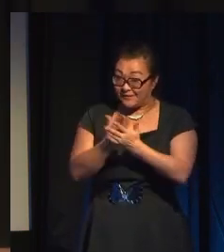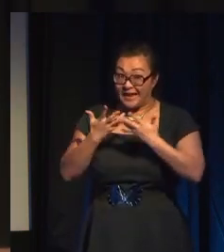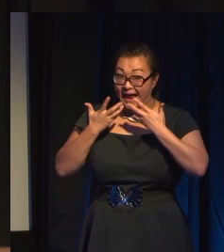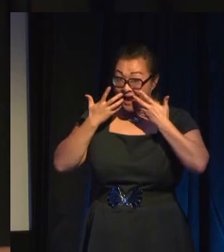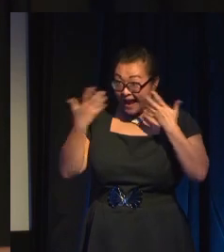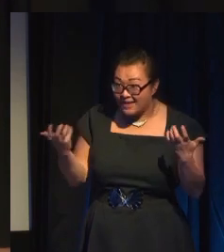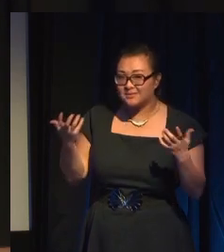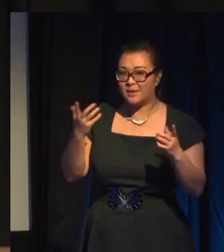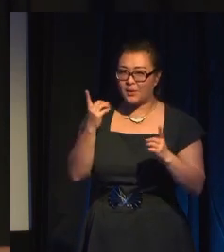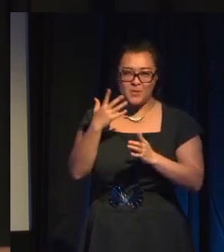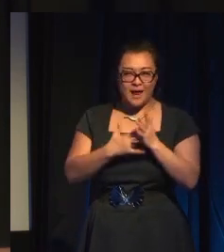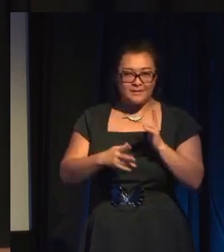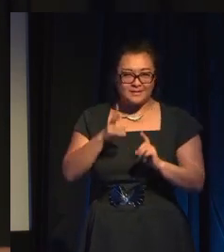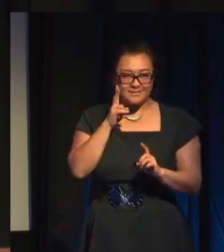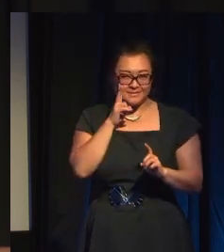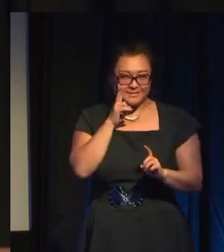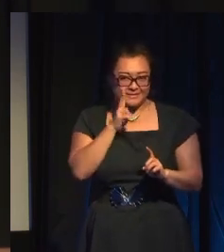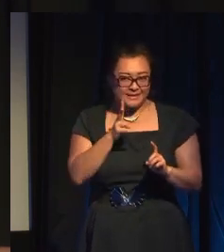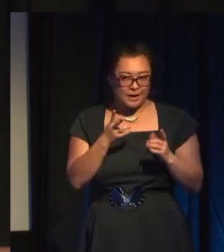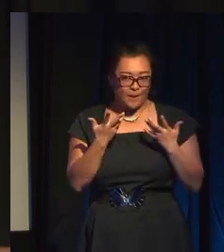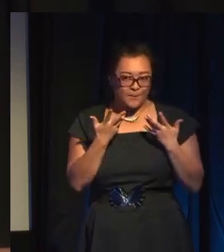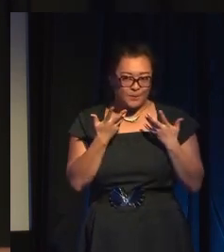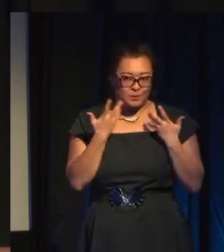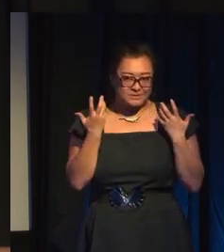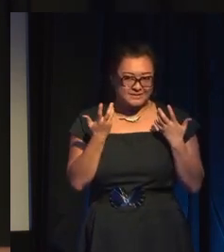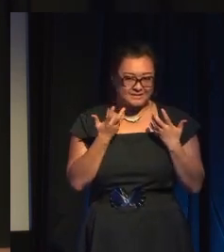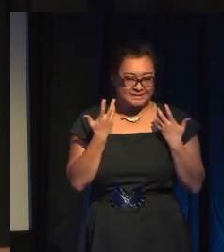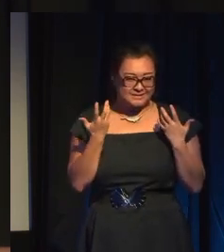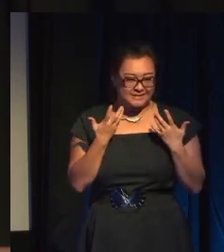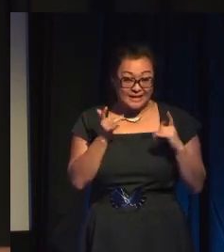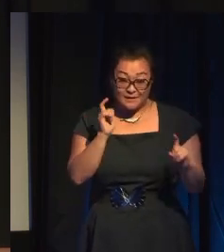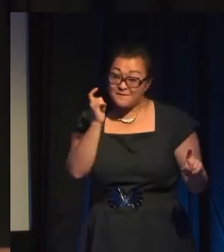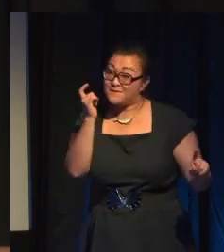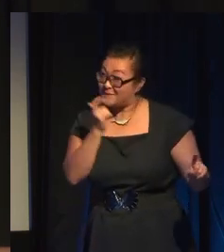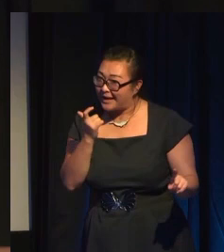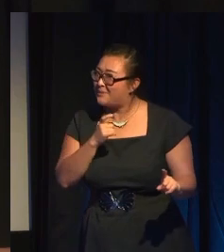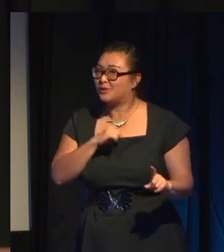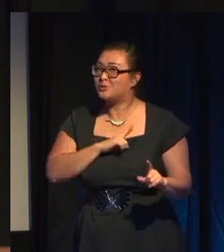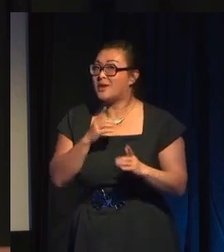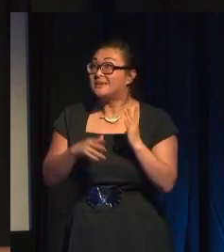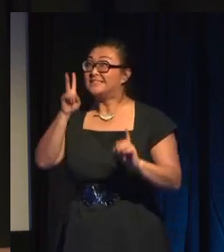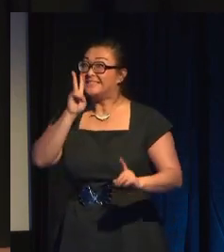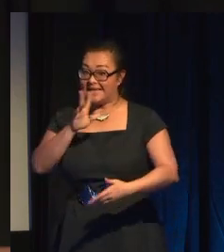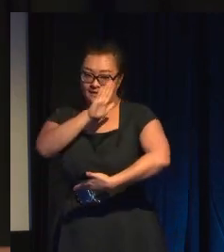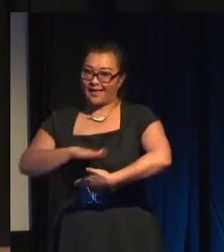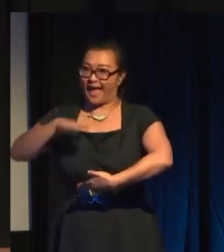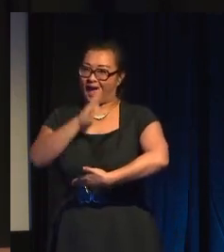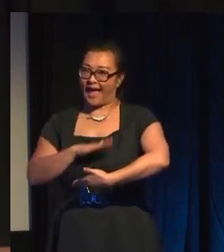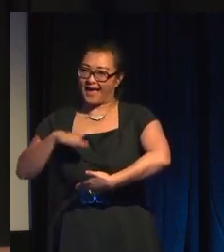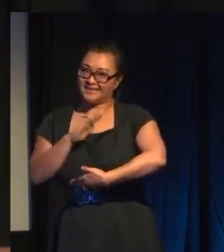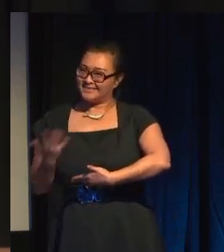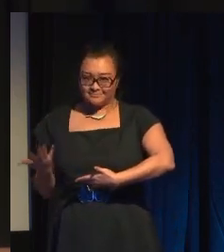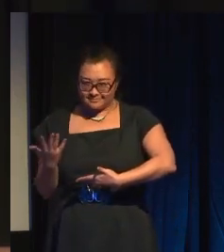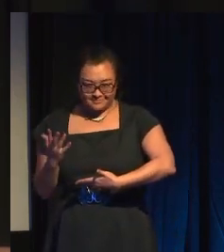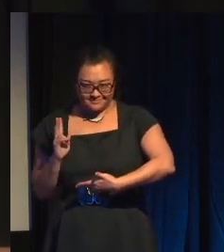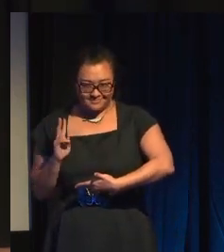Who knows, right? It's funny because you don't see the cat. LAUGHTER Also, like, stand-up... I'm no expert on